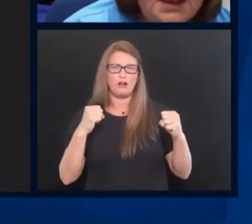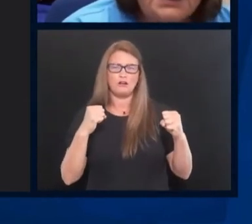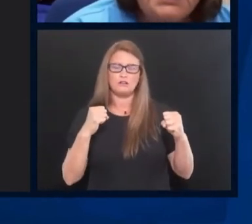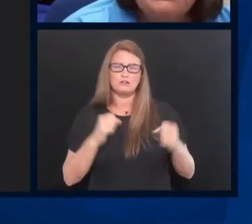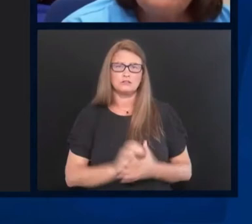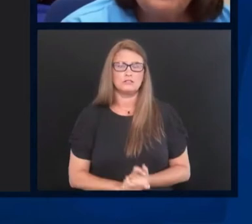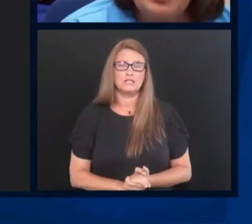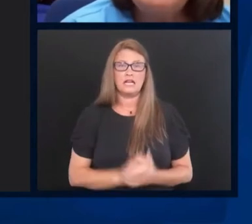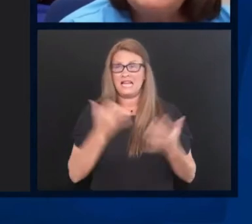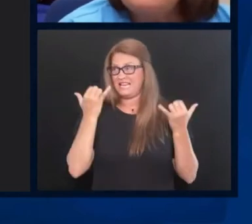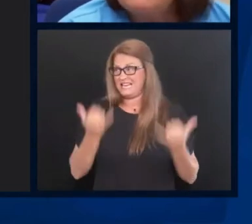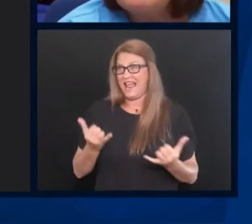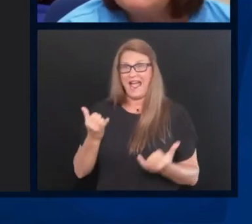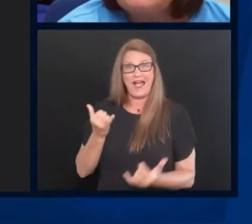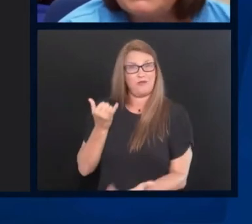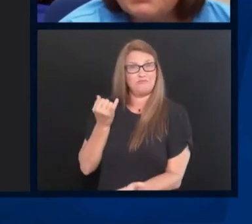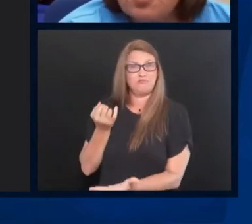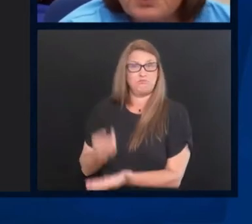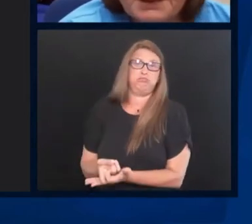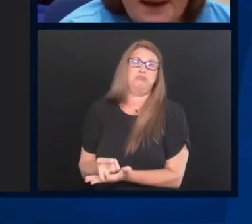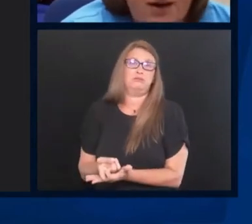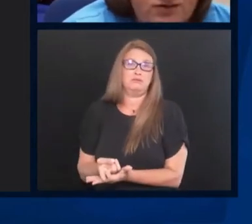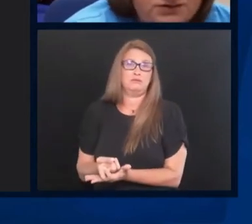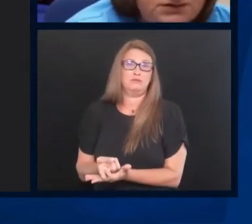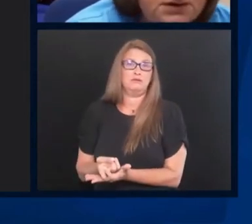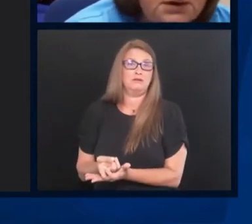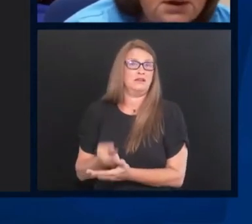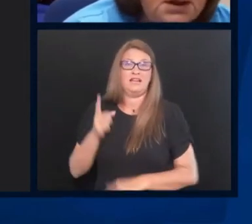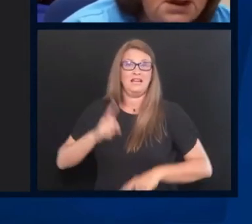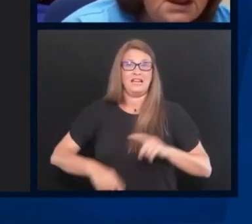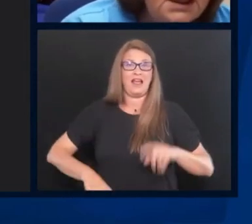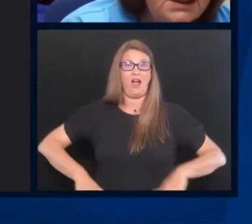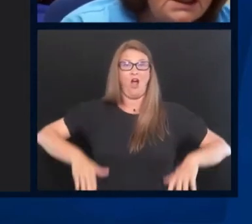down. Can, probably cannot even lift his arms now.